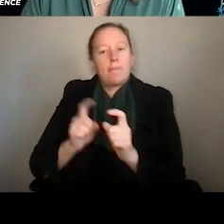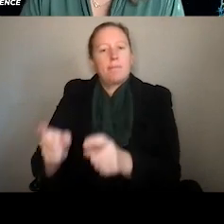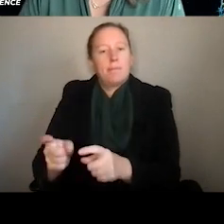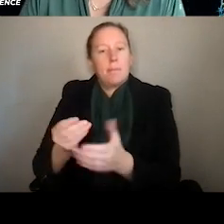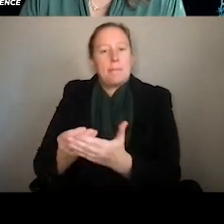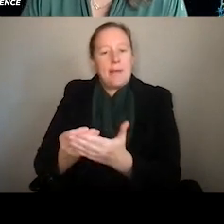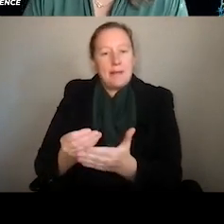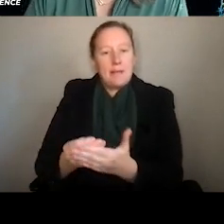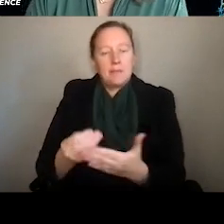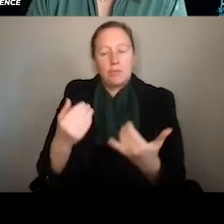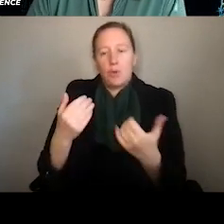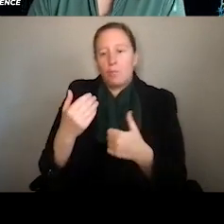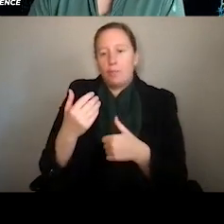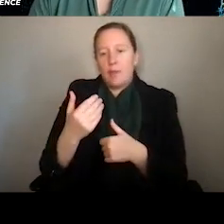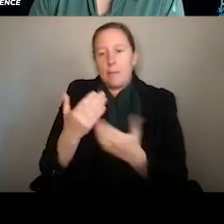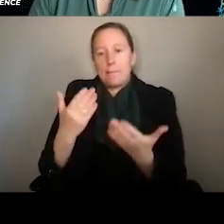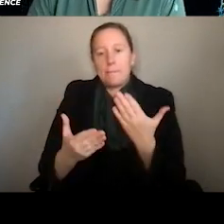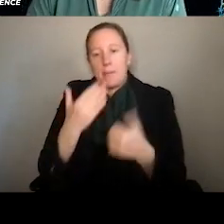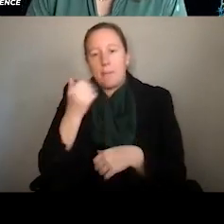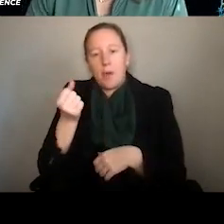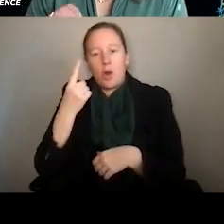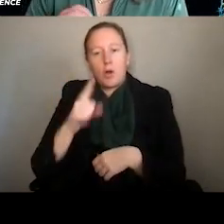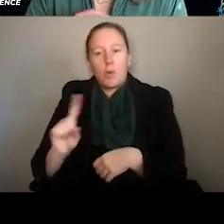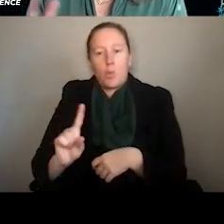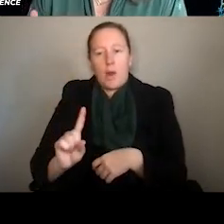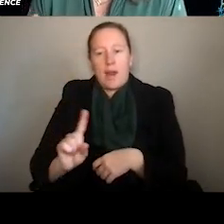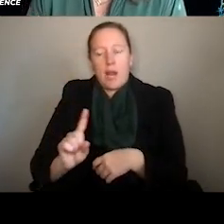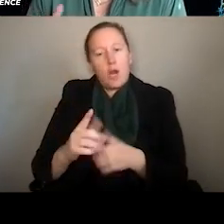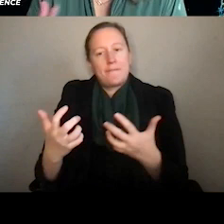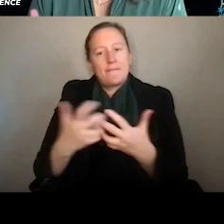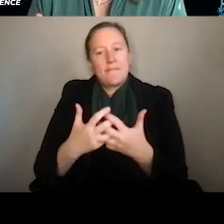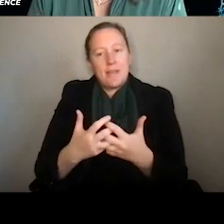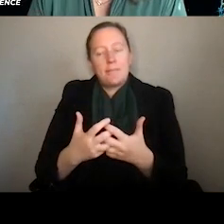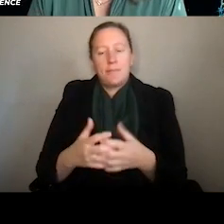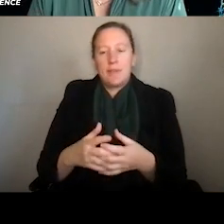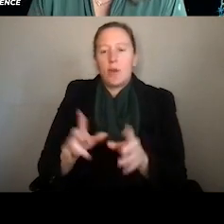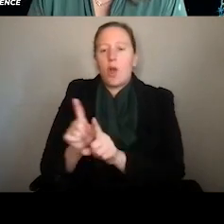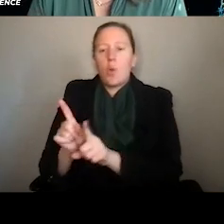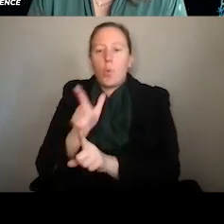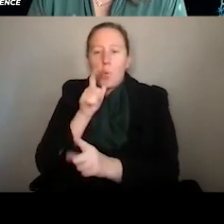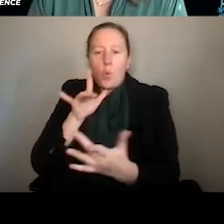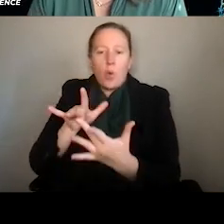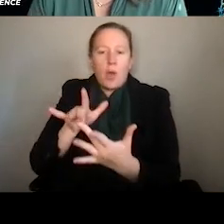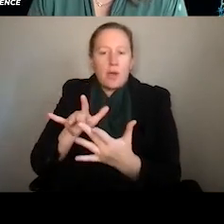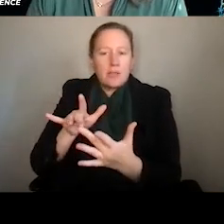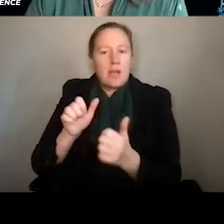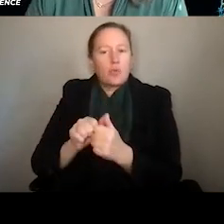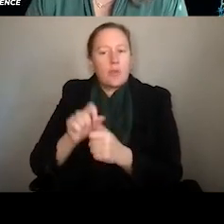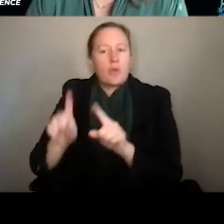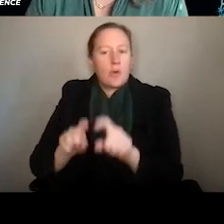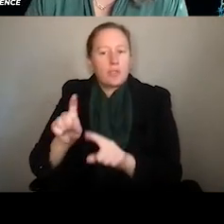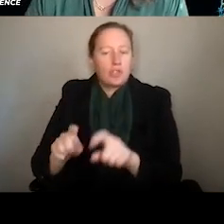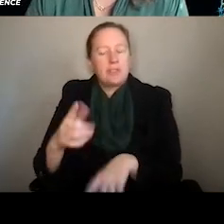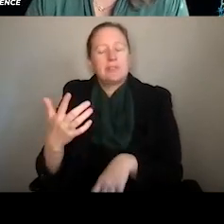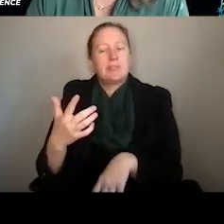So now you'll have a better sense of where you might submit, and also who to go to with questions, because as you'll hear often from